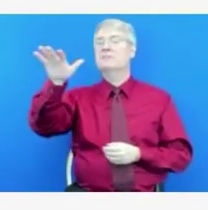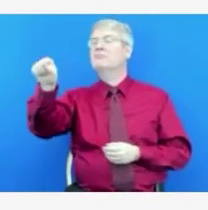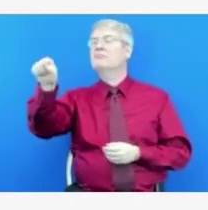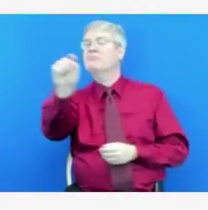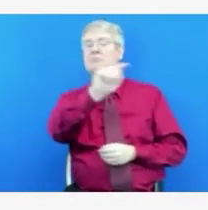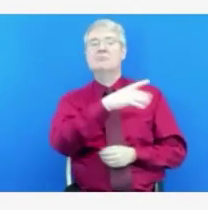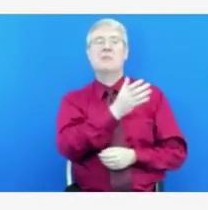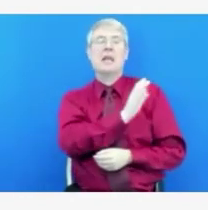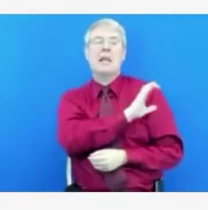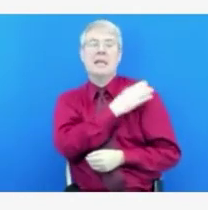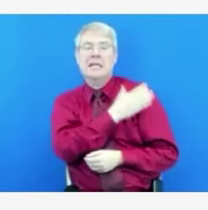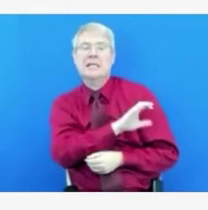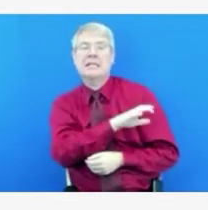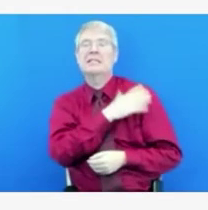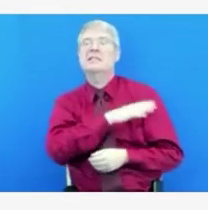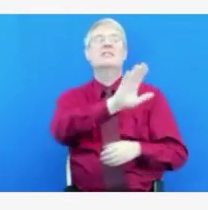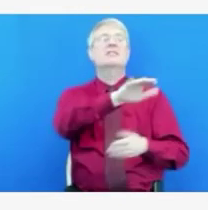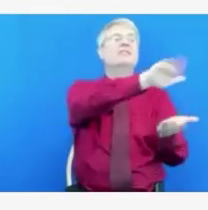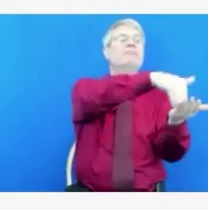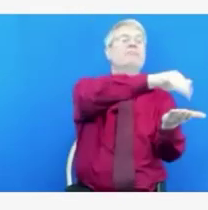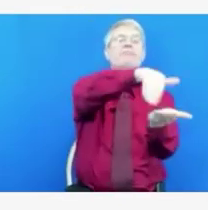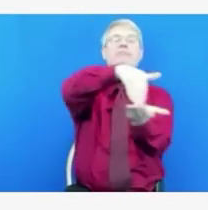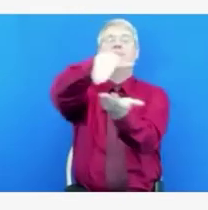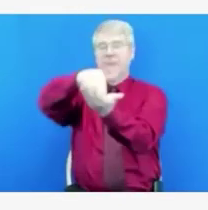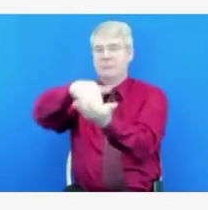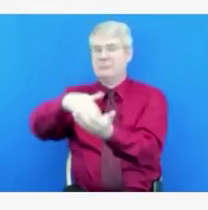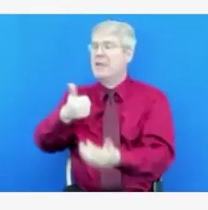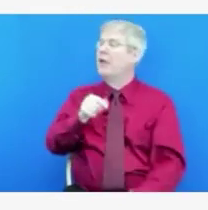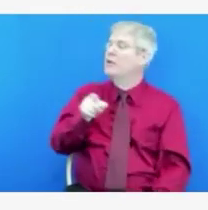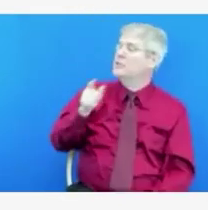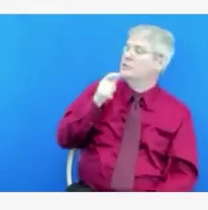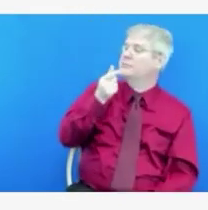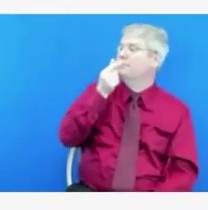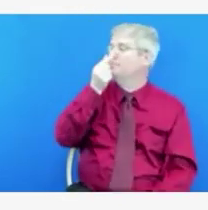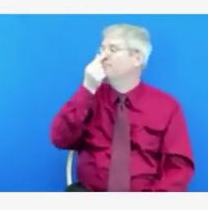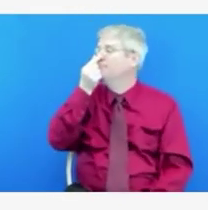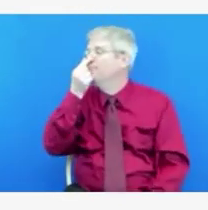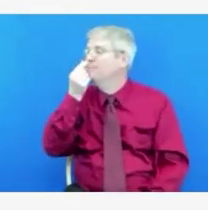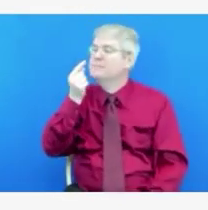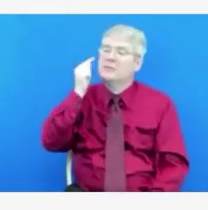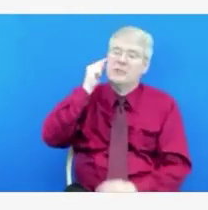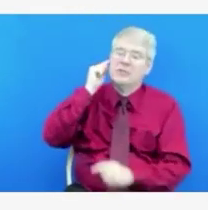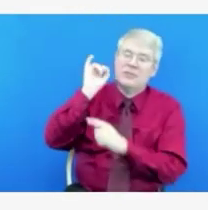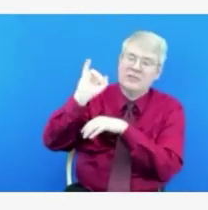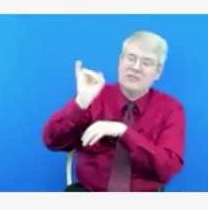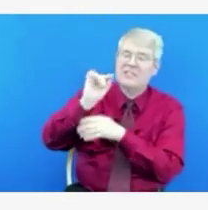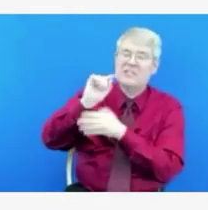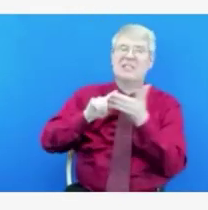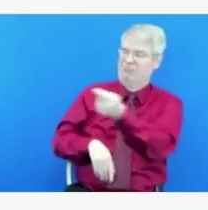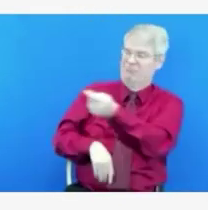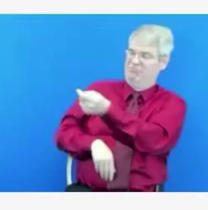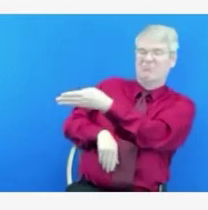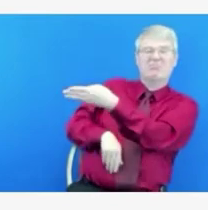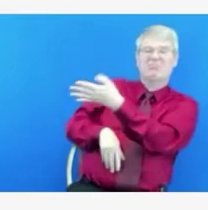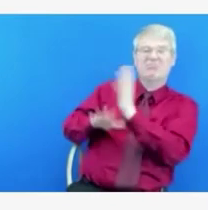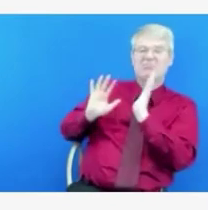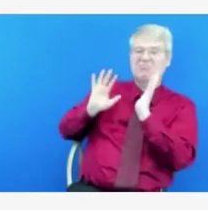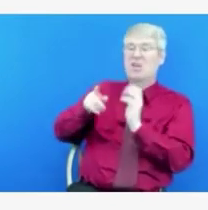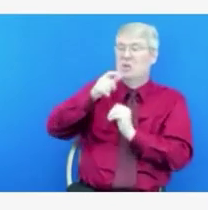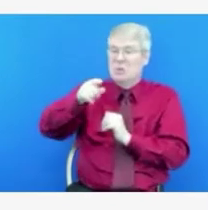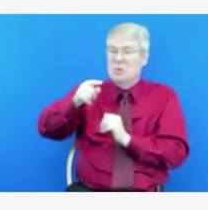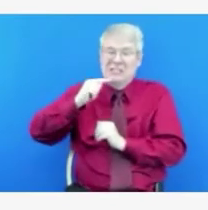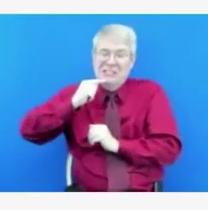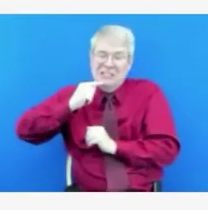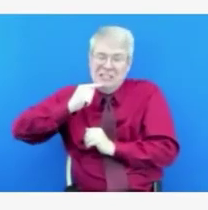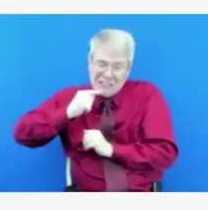are protected by the vaccine, while they're experiencing lower rates of COVID in the general public and the intensity of